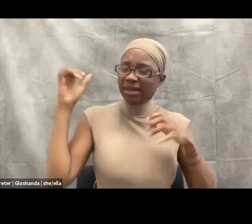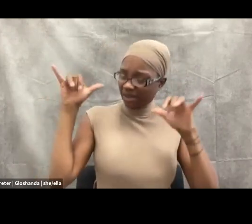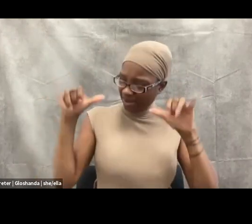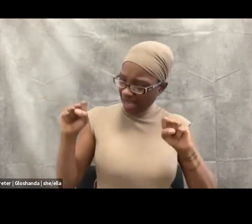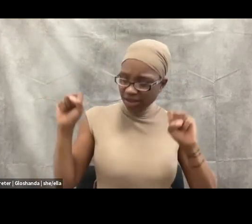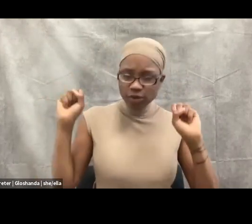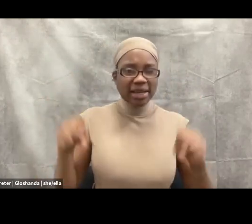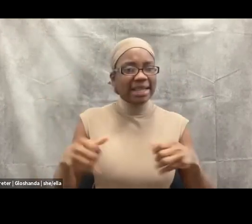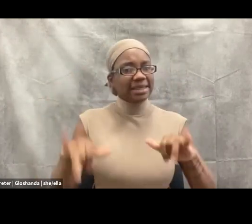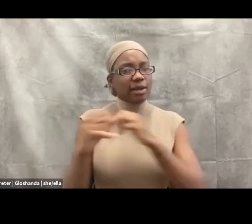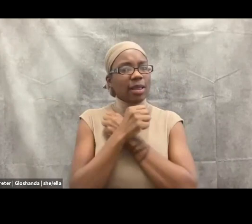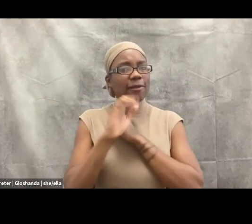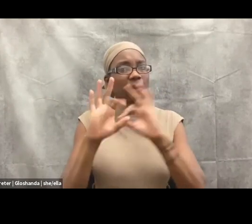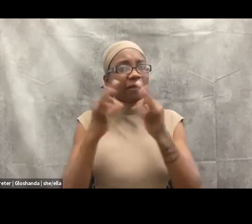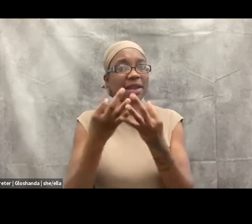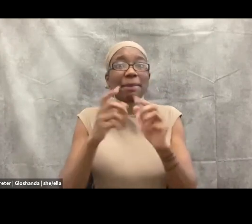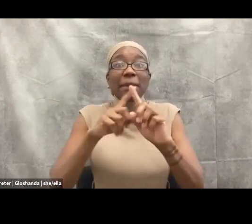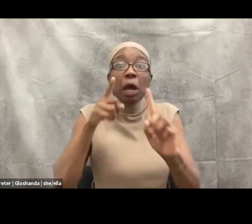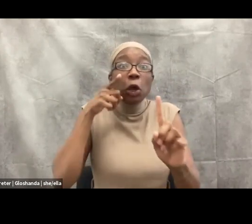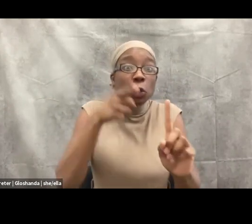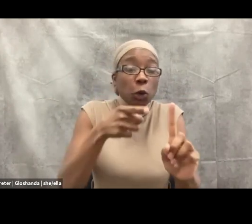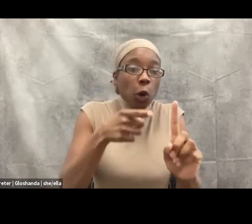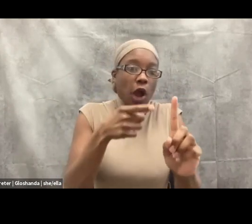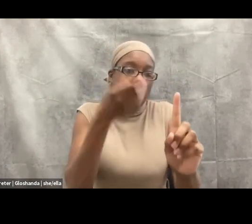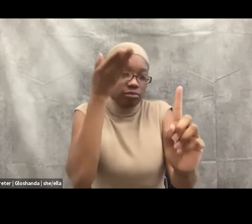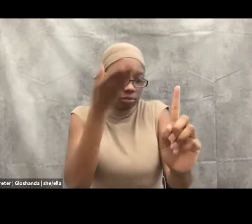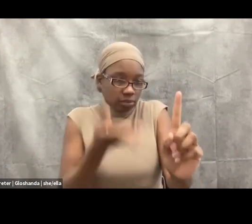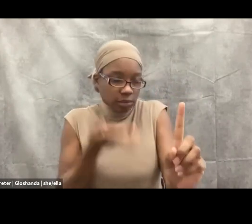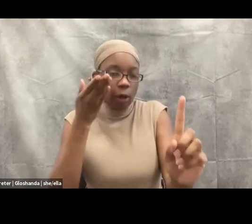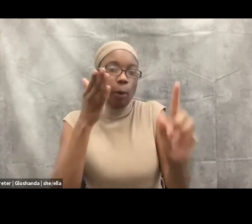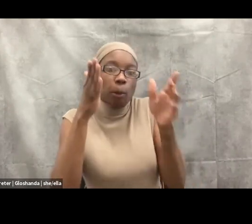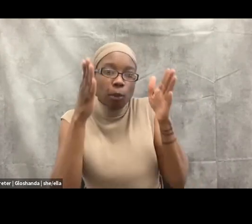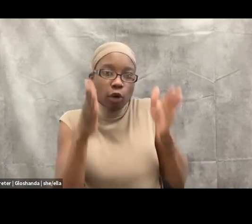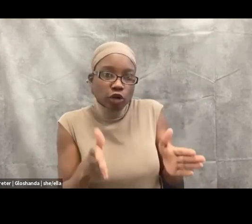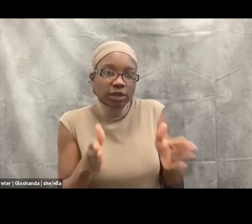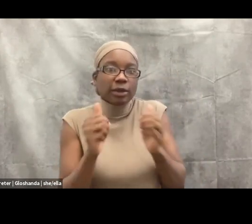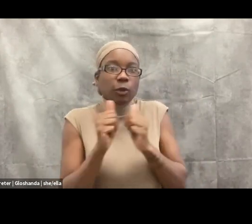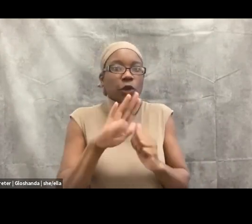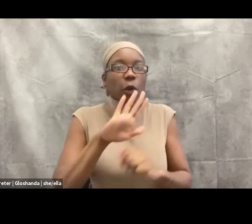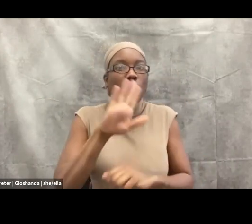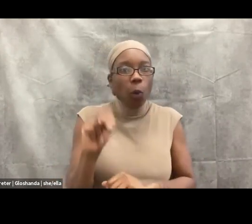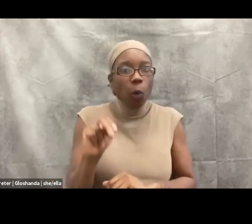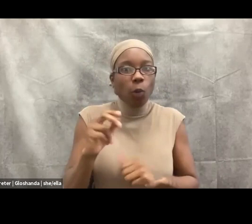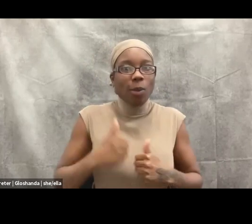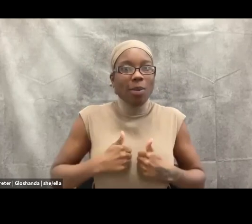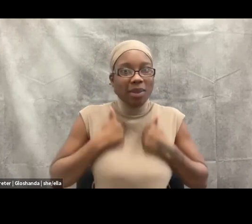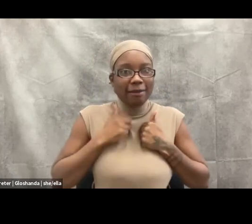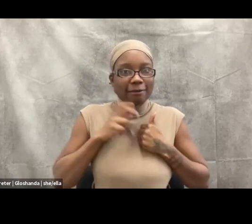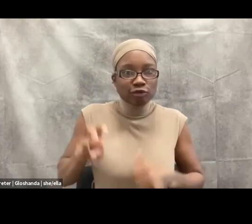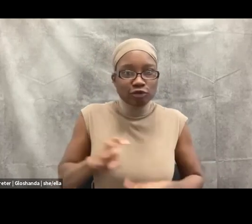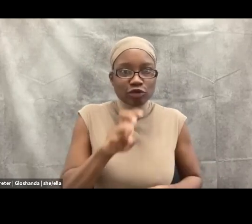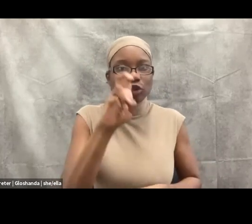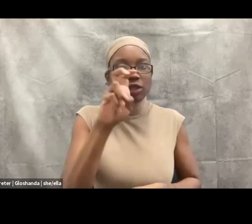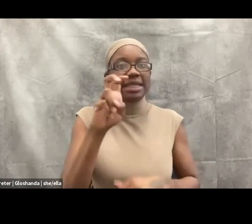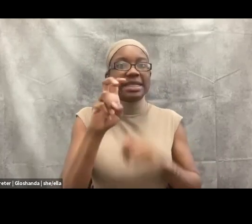are still your own person on your own healing and life journey. And in spite of you can